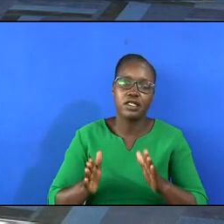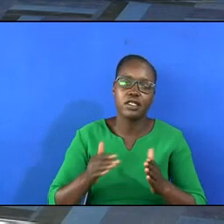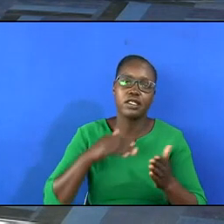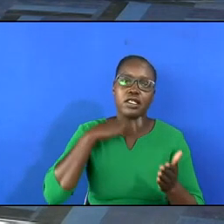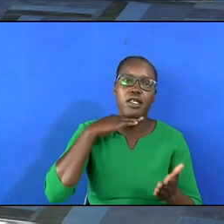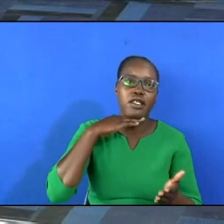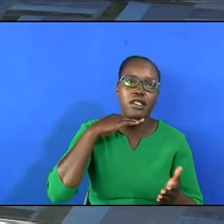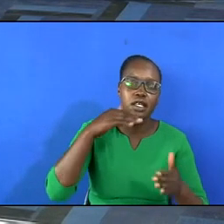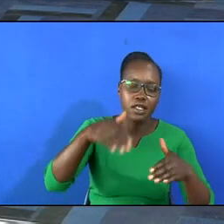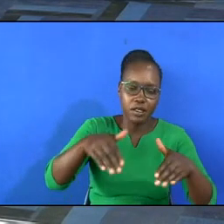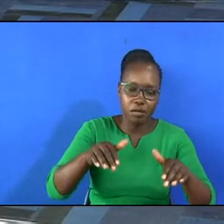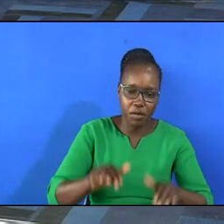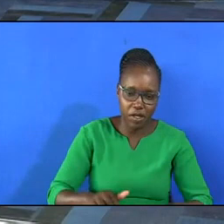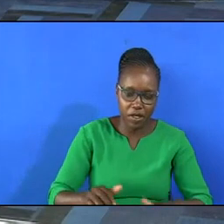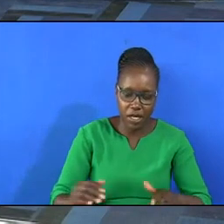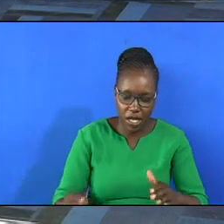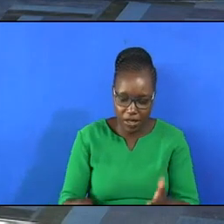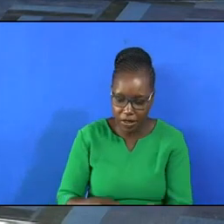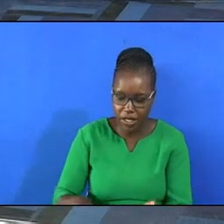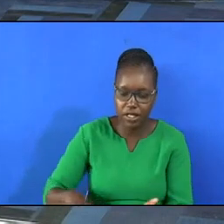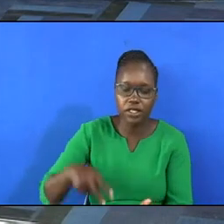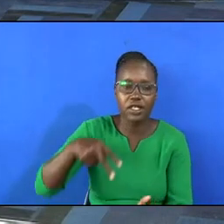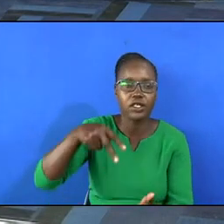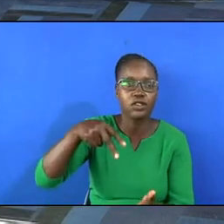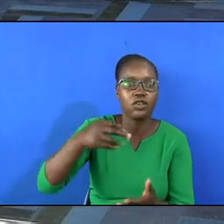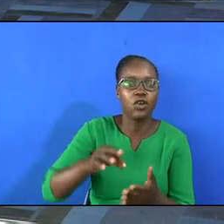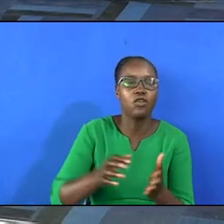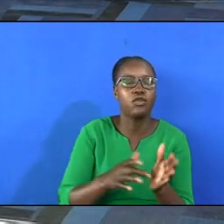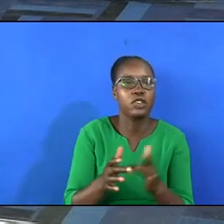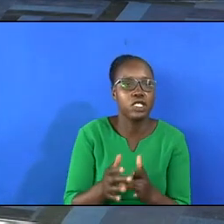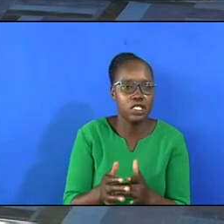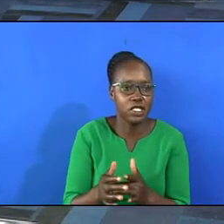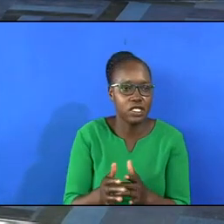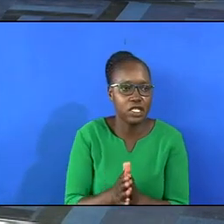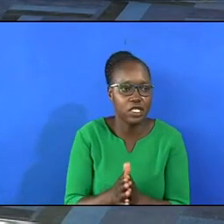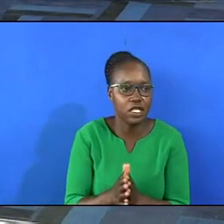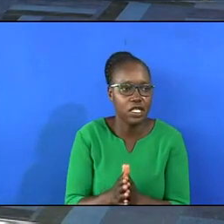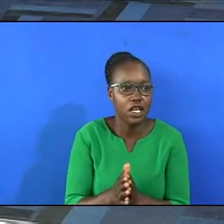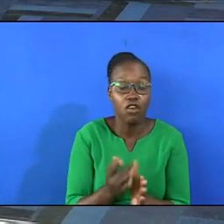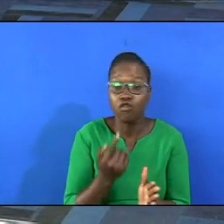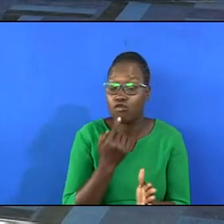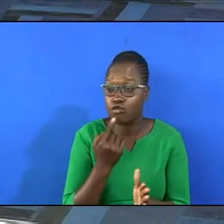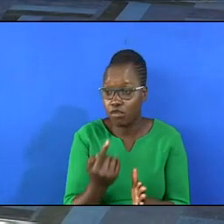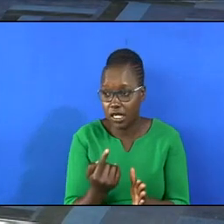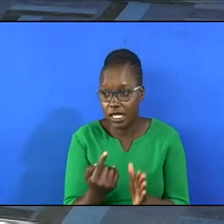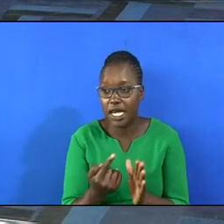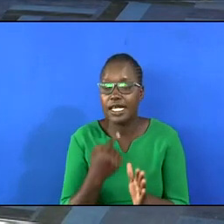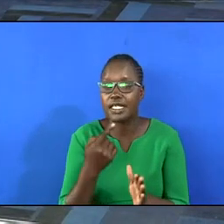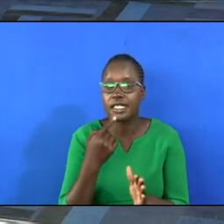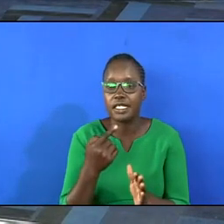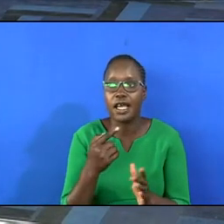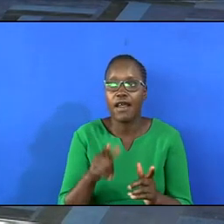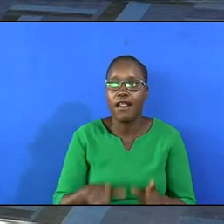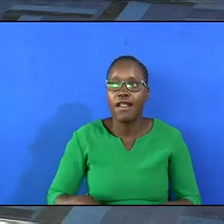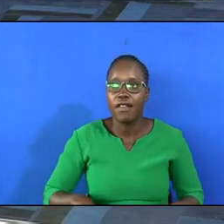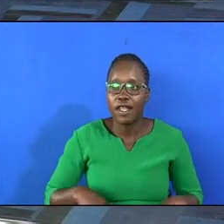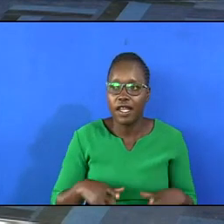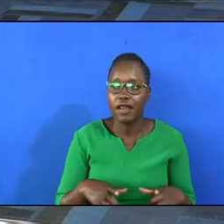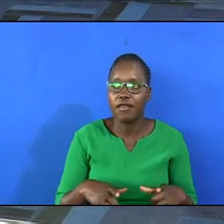the burial, and the resurrection of Christ. You can shorten them by saying the life,